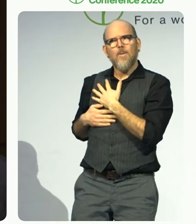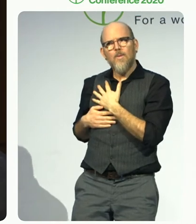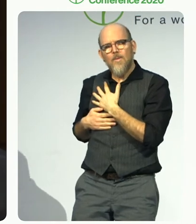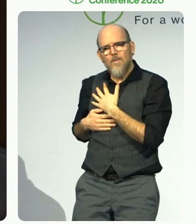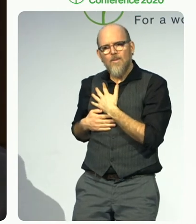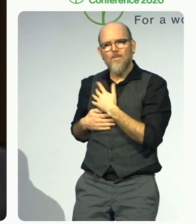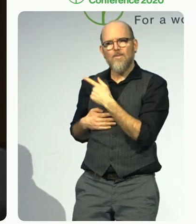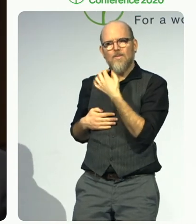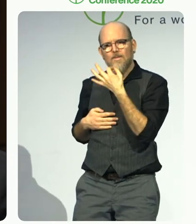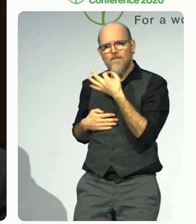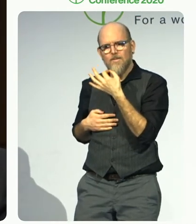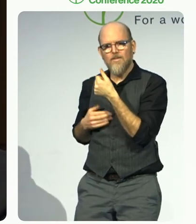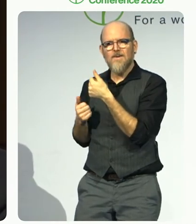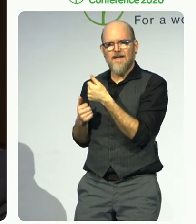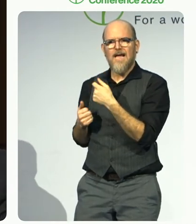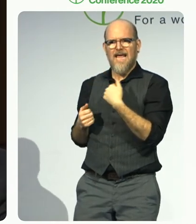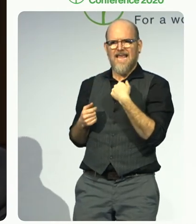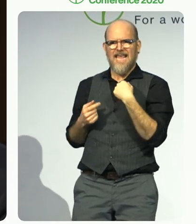a politician, but I will try.